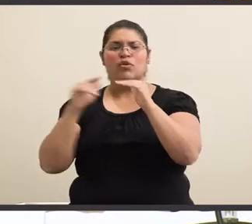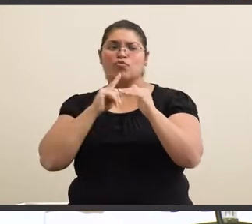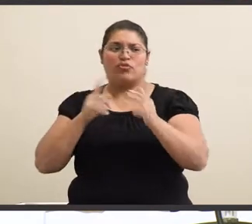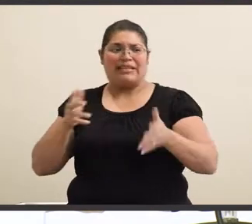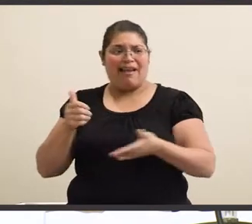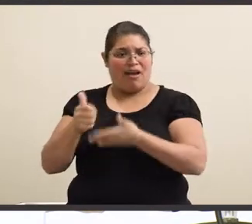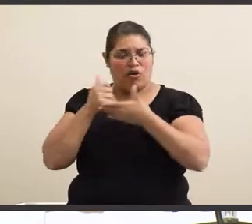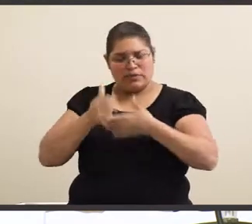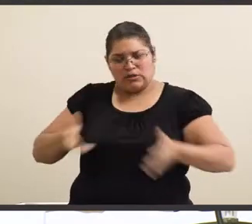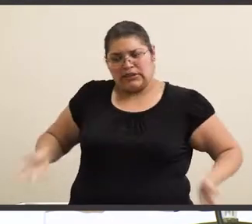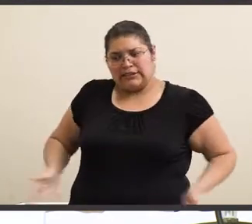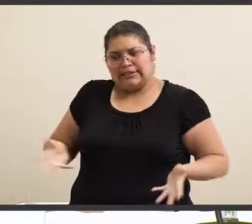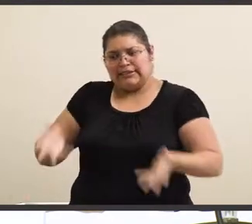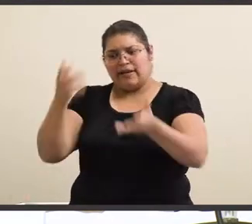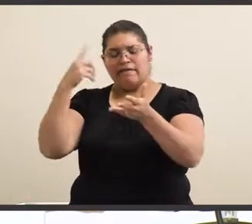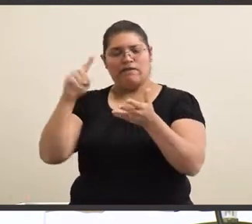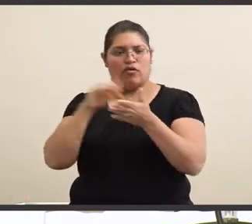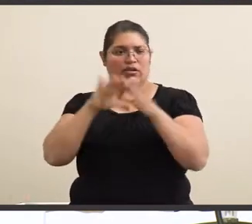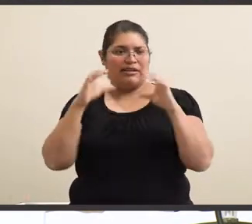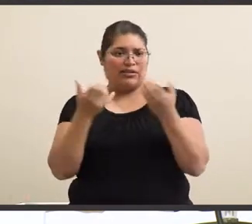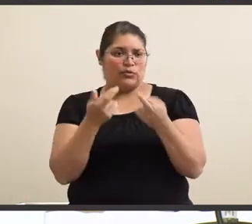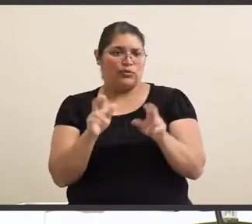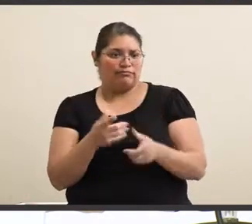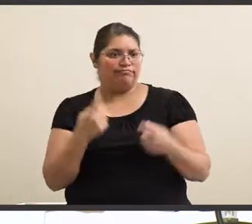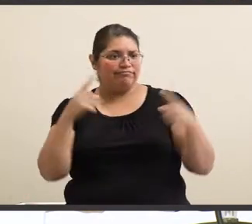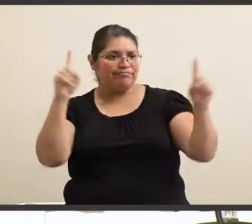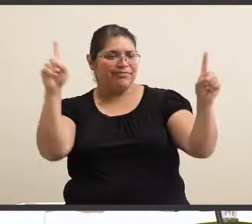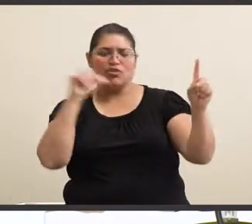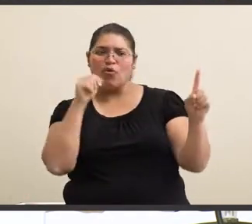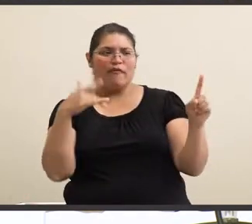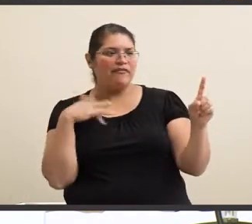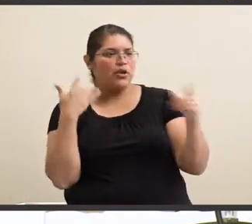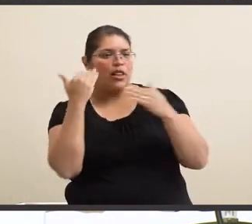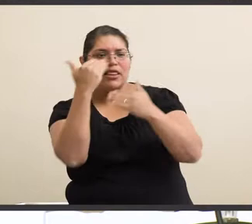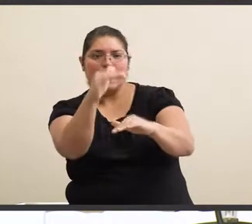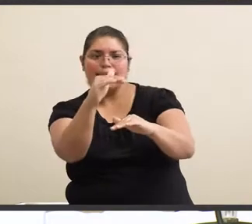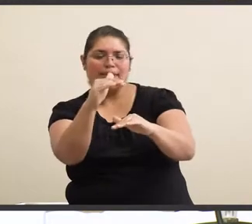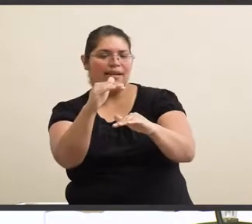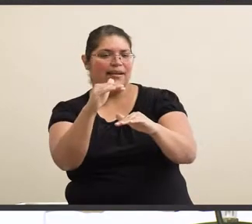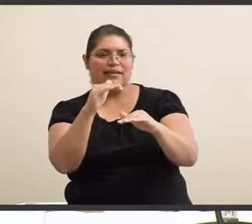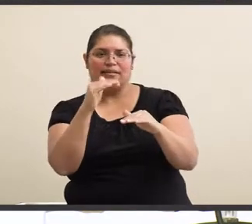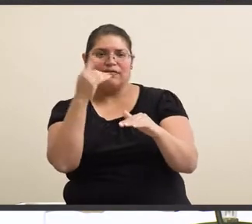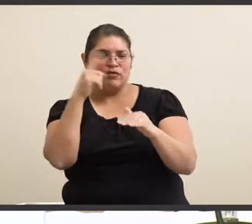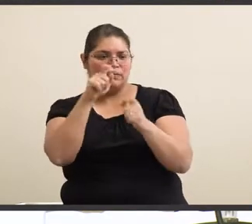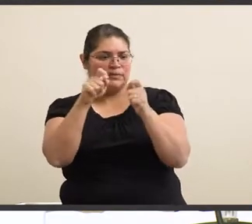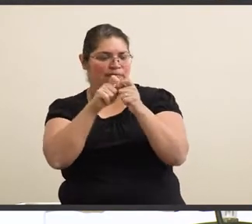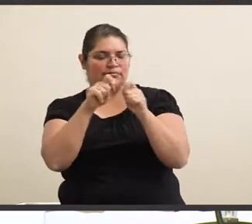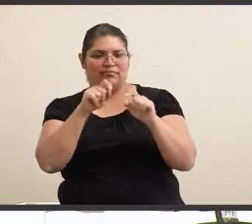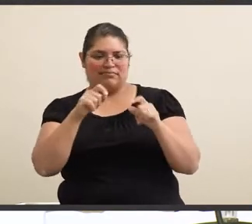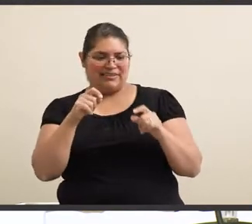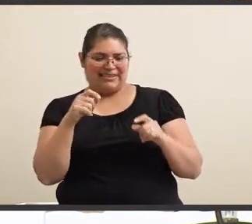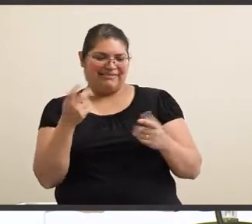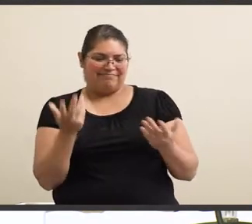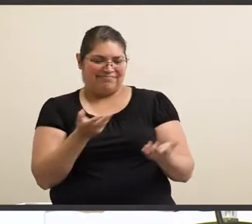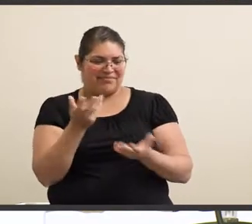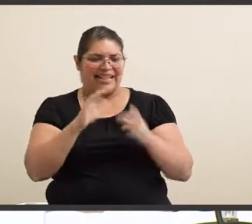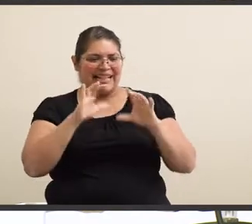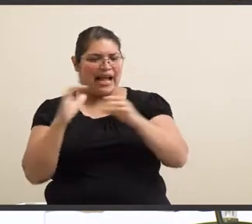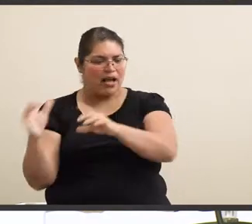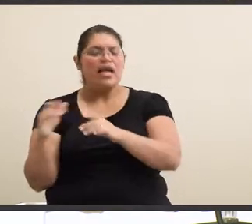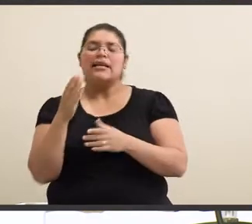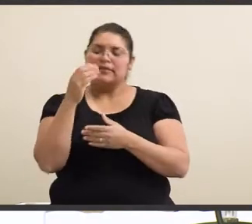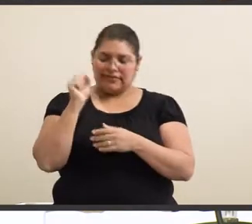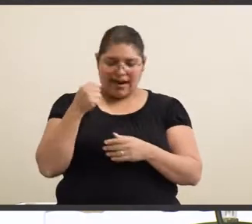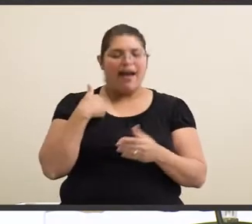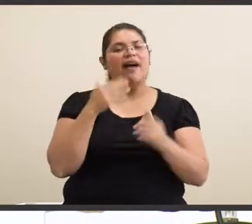my success in the classroom, because I don't feel limited as in certain classrooms. There are some